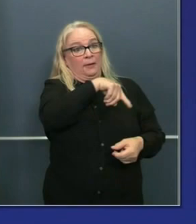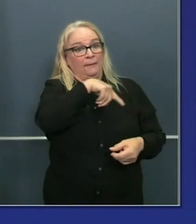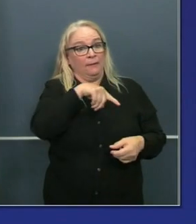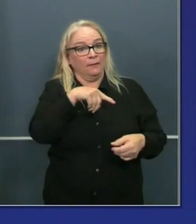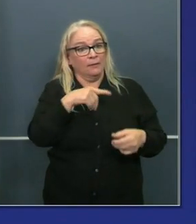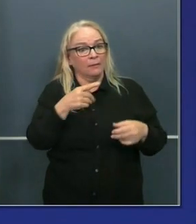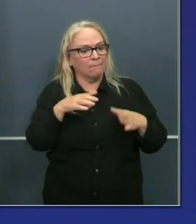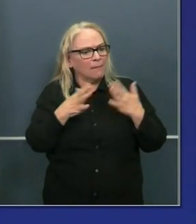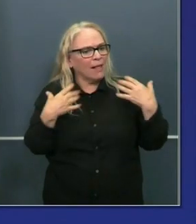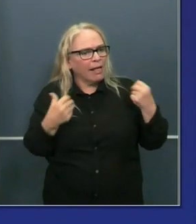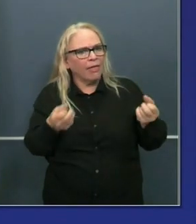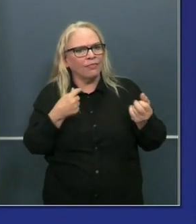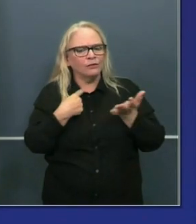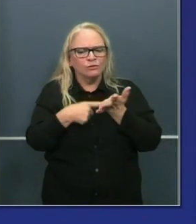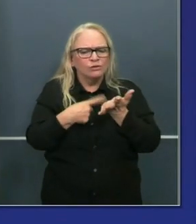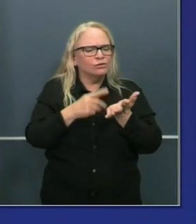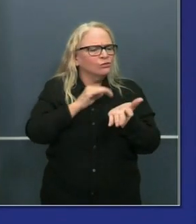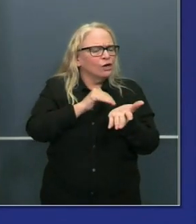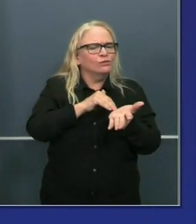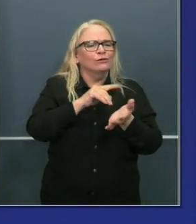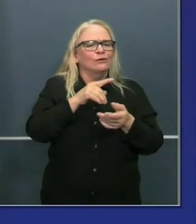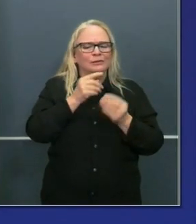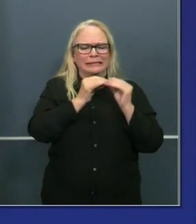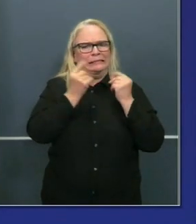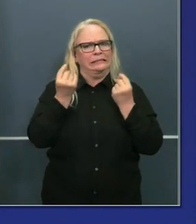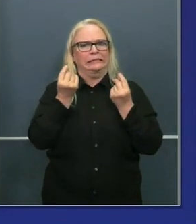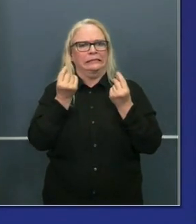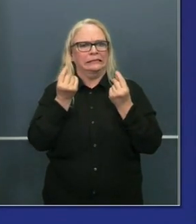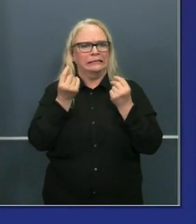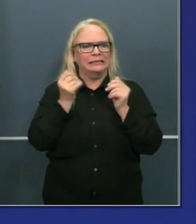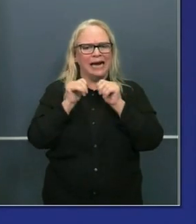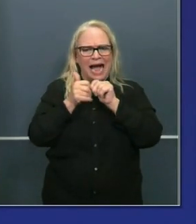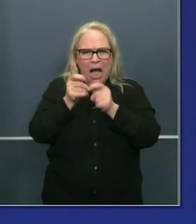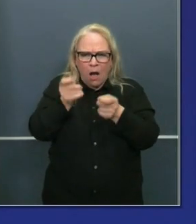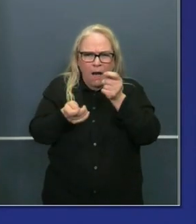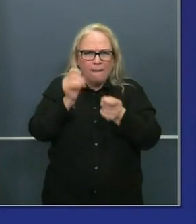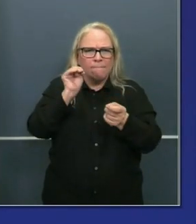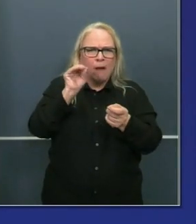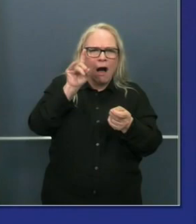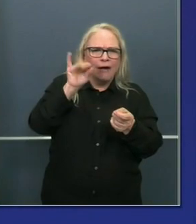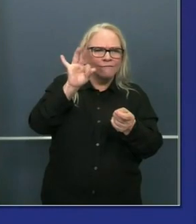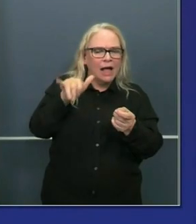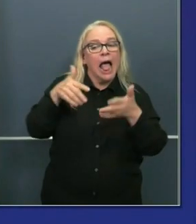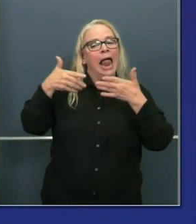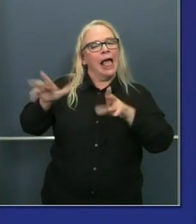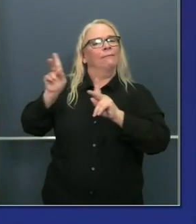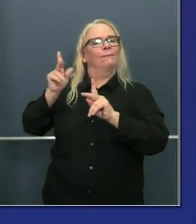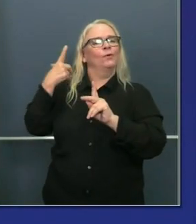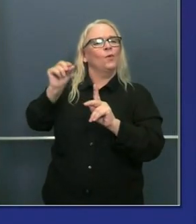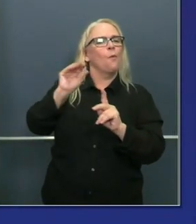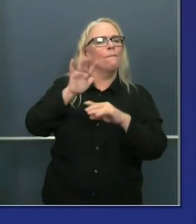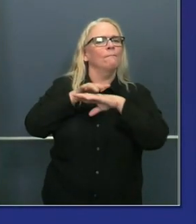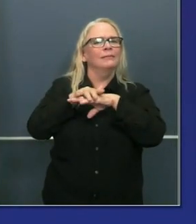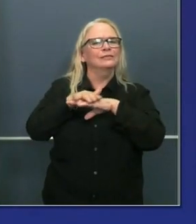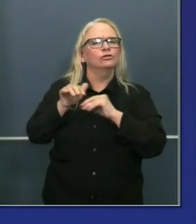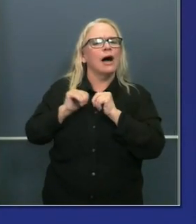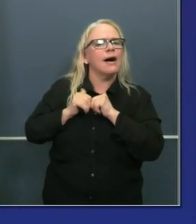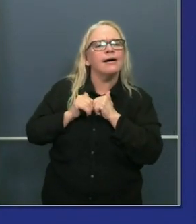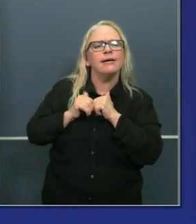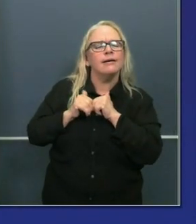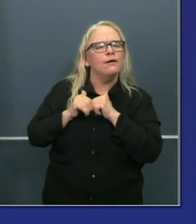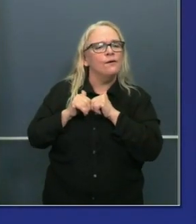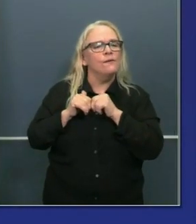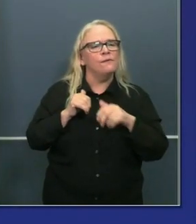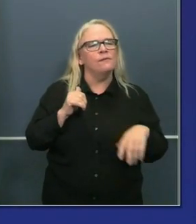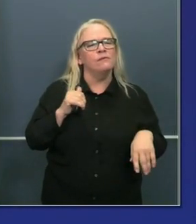have moved forward to make modifications in terms of accessing their beaches this weekend. The state of California is